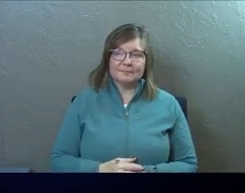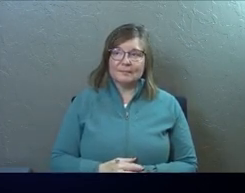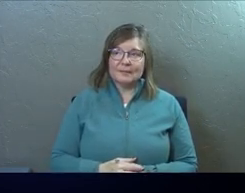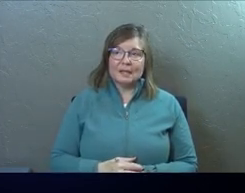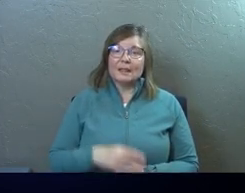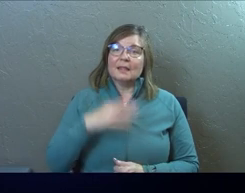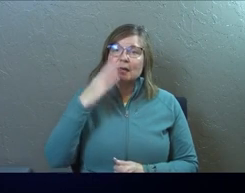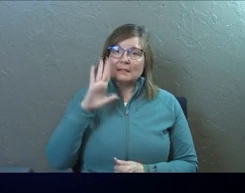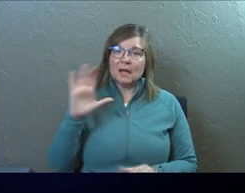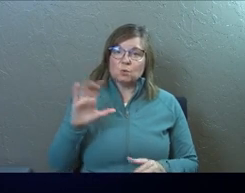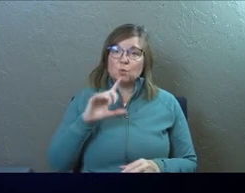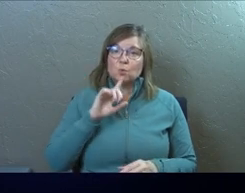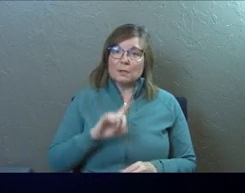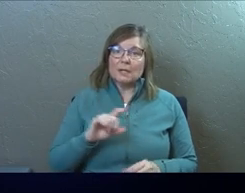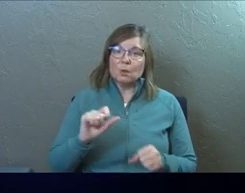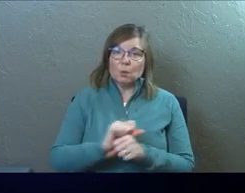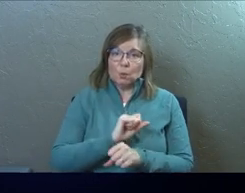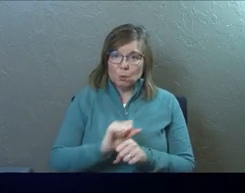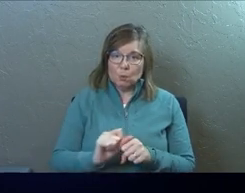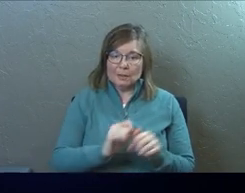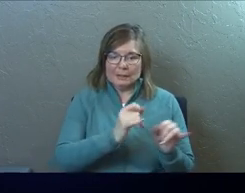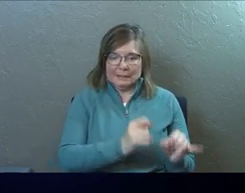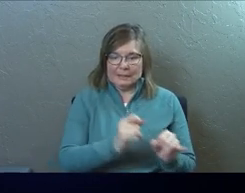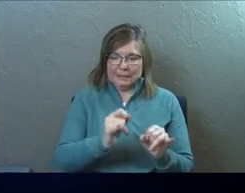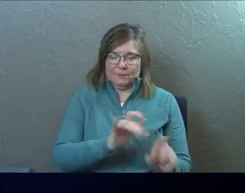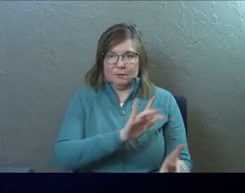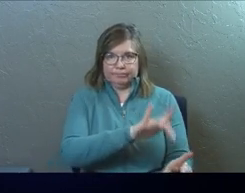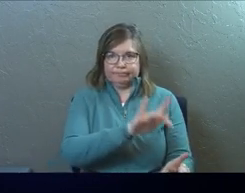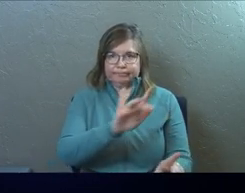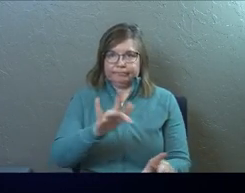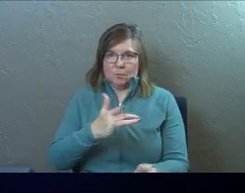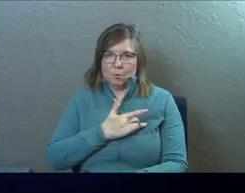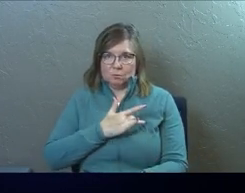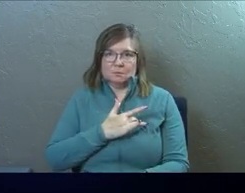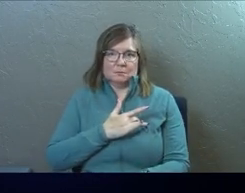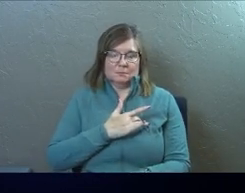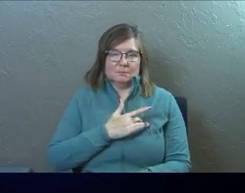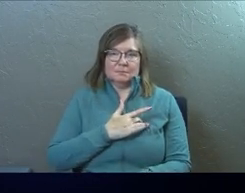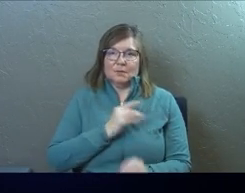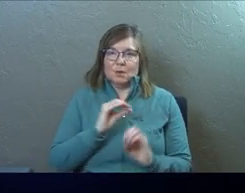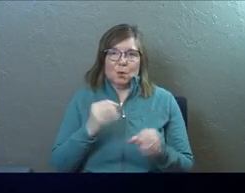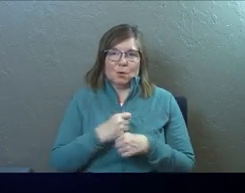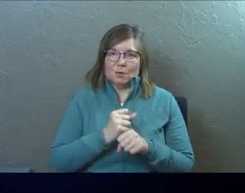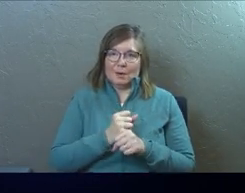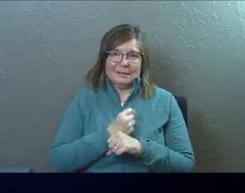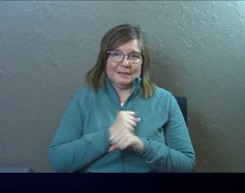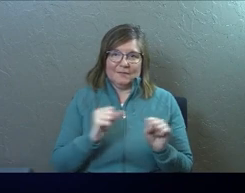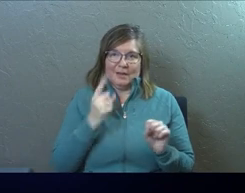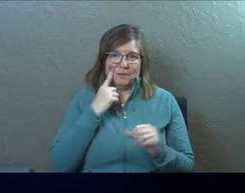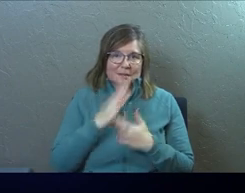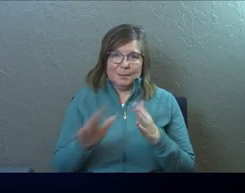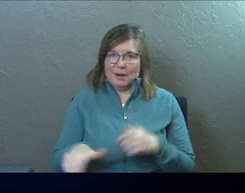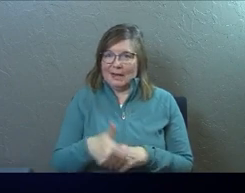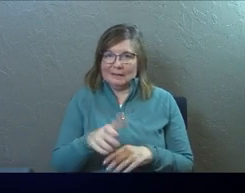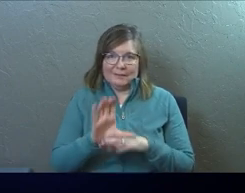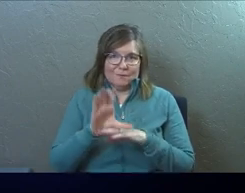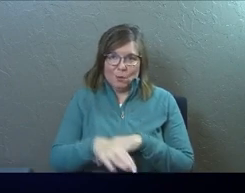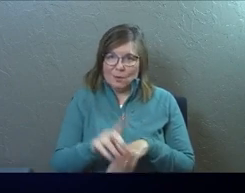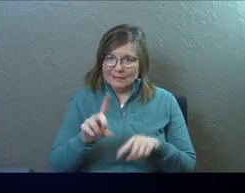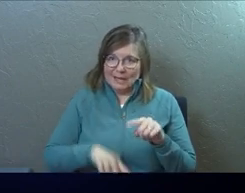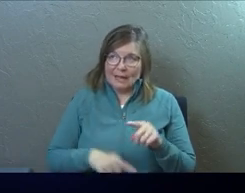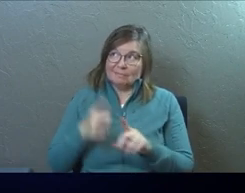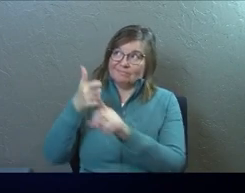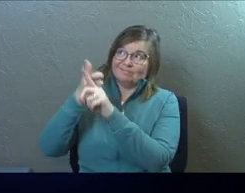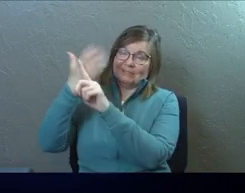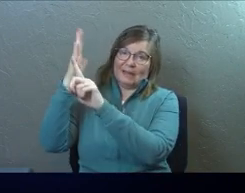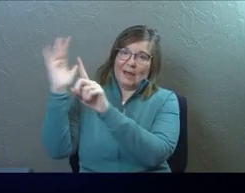That's God doing real work in individual hearts. No one can create salvation for somebody else. That's a work